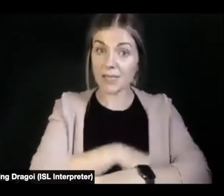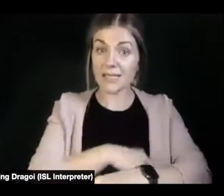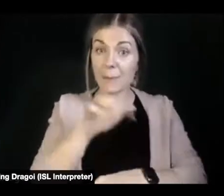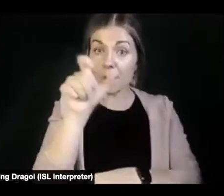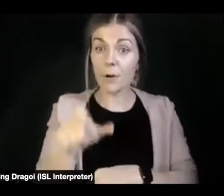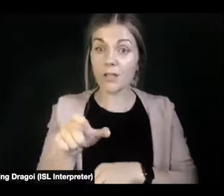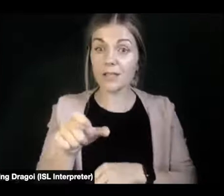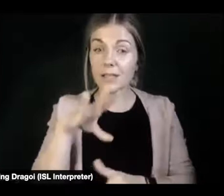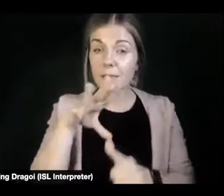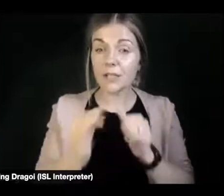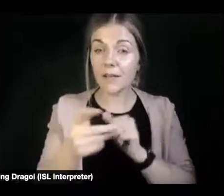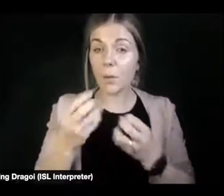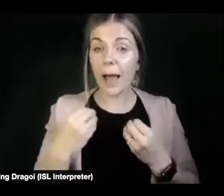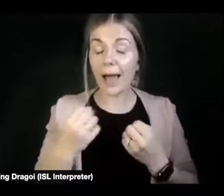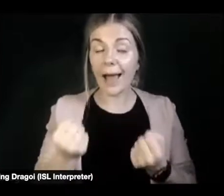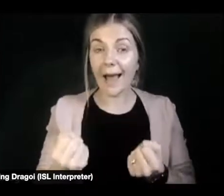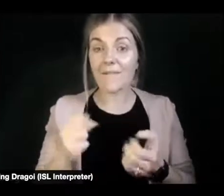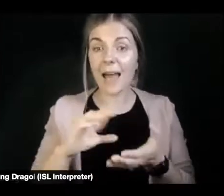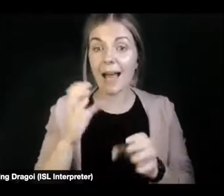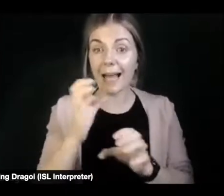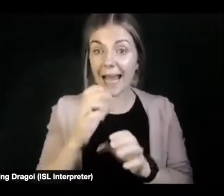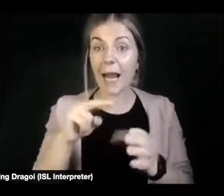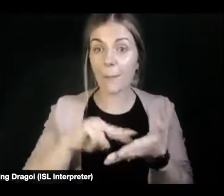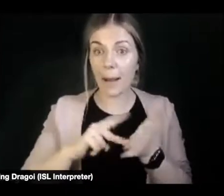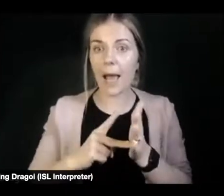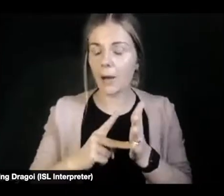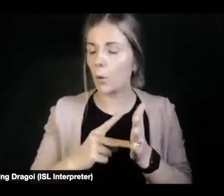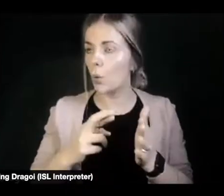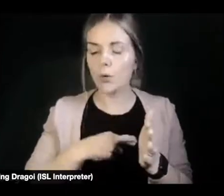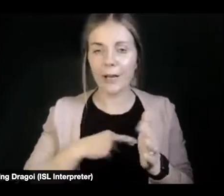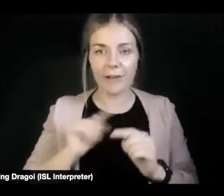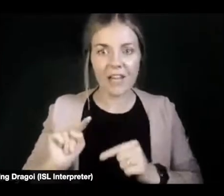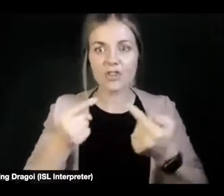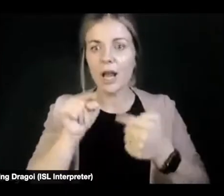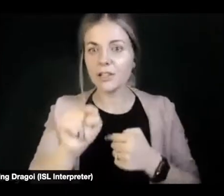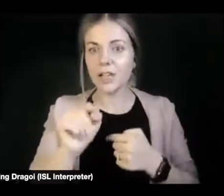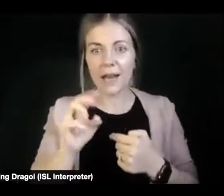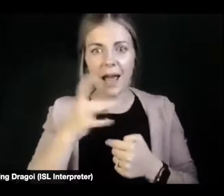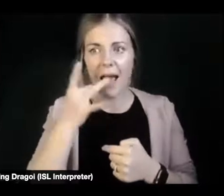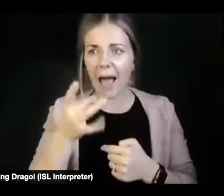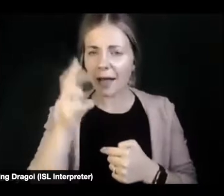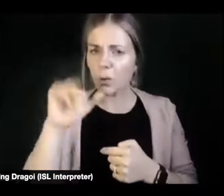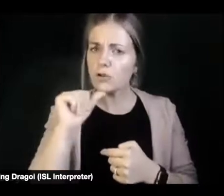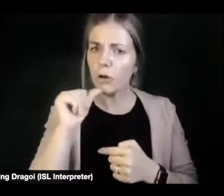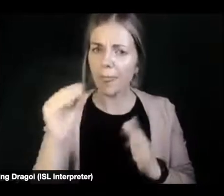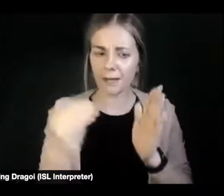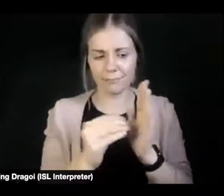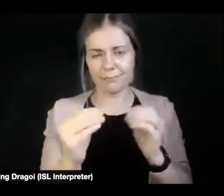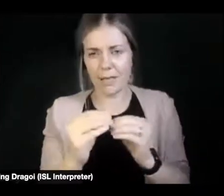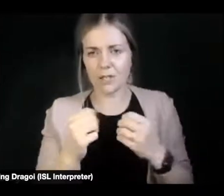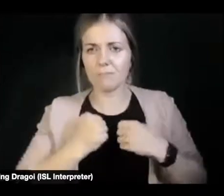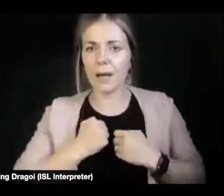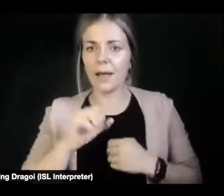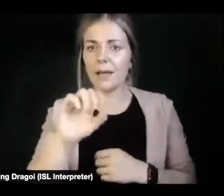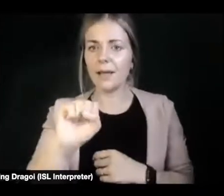if you do have a care plan, challenge that. Ask why there's nothing about your sexual identity in your care plan. Don't be